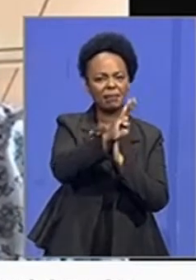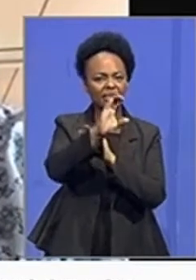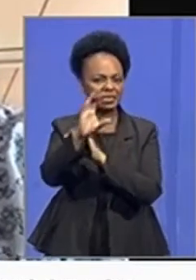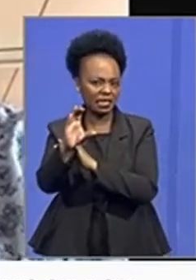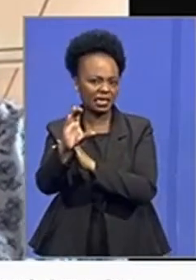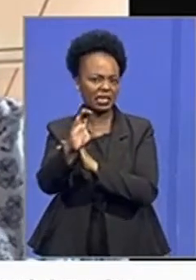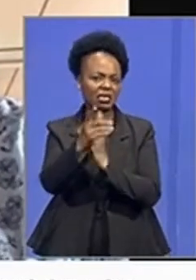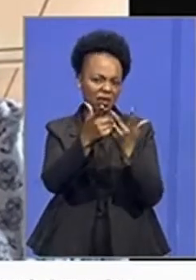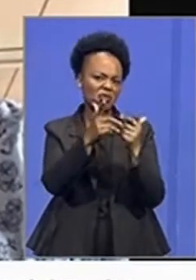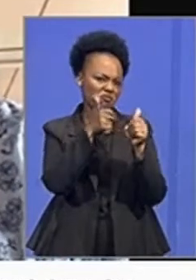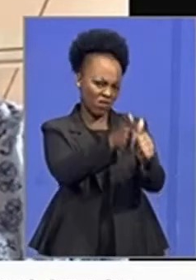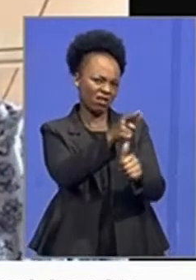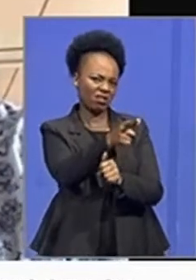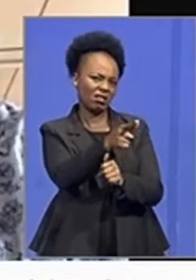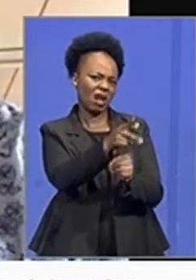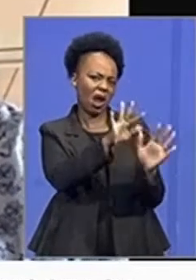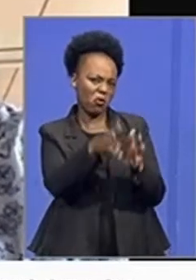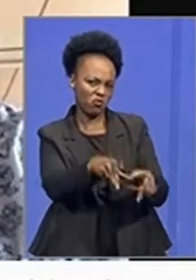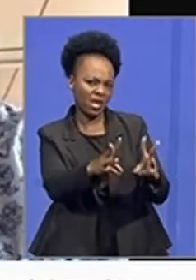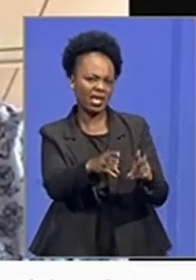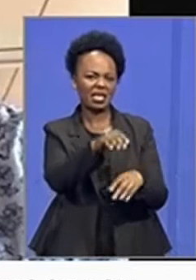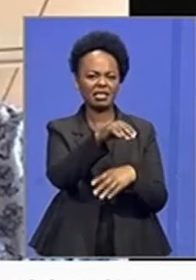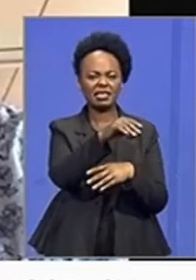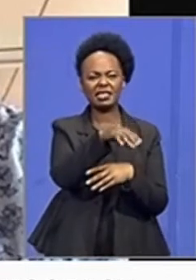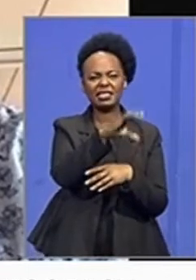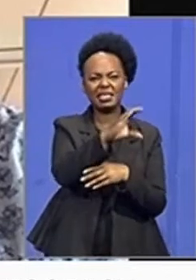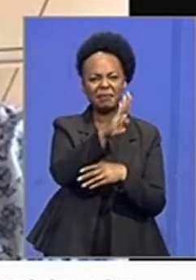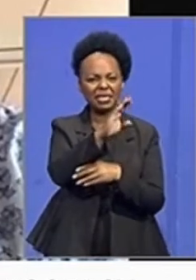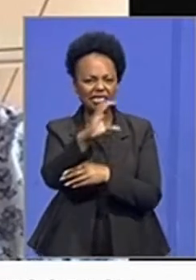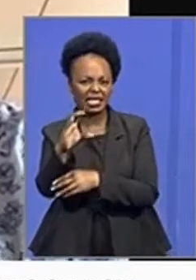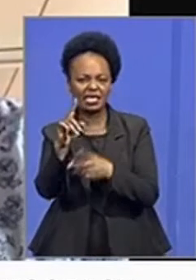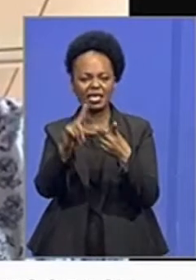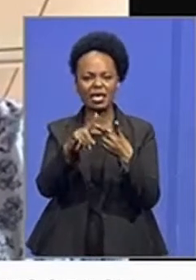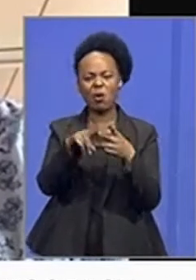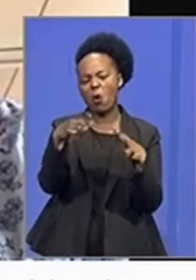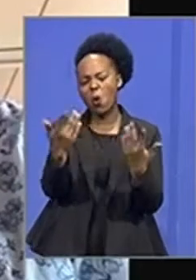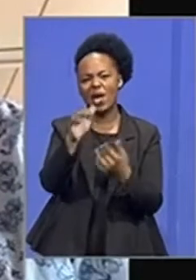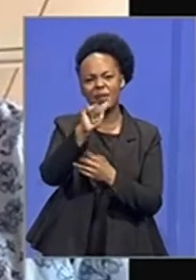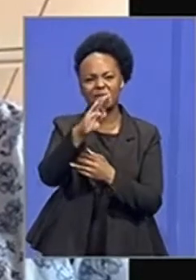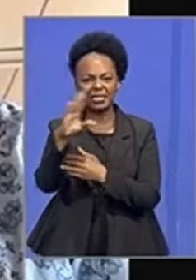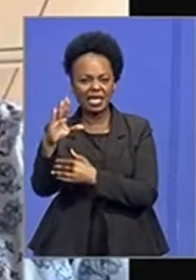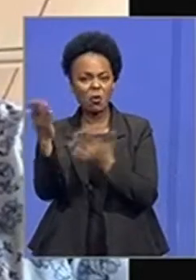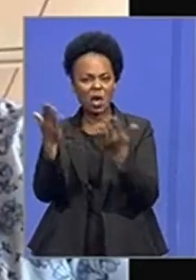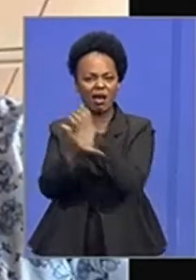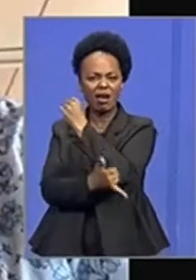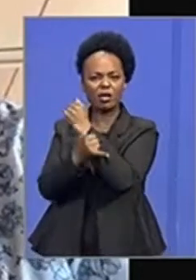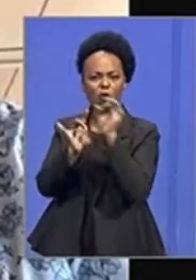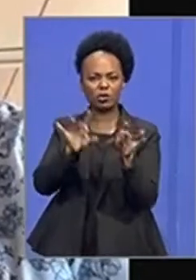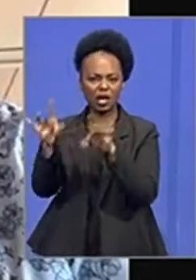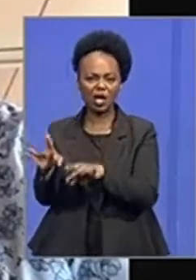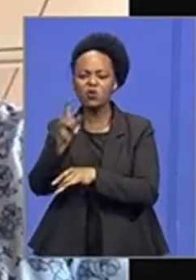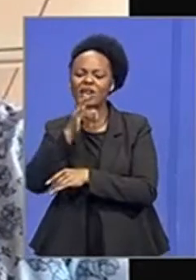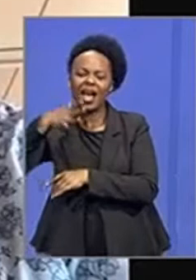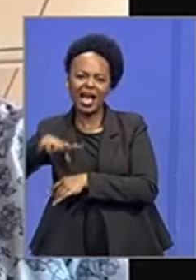for example or CBC or even ABC in Australia where they're able to use other services to